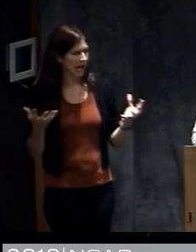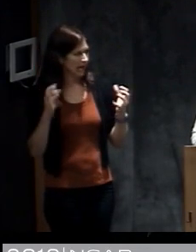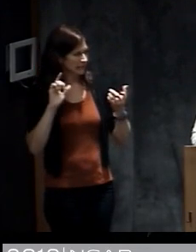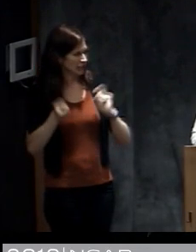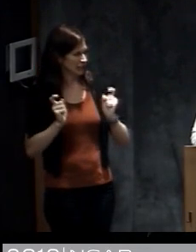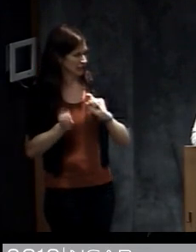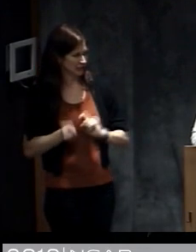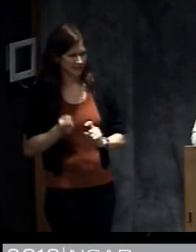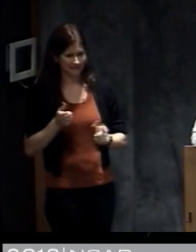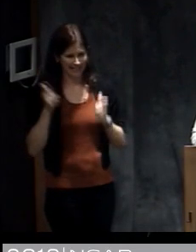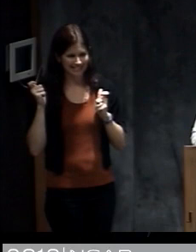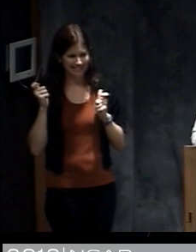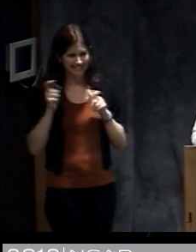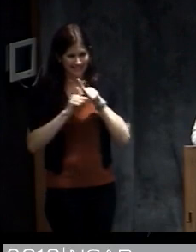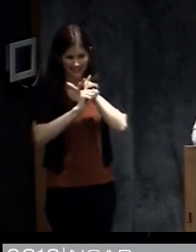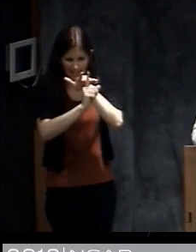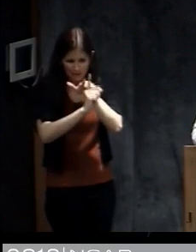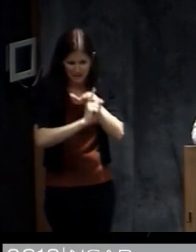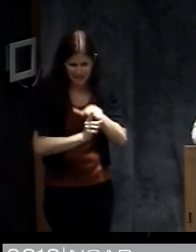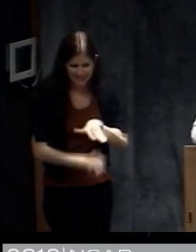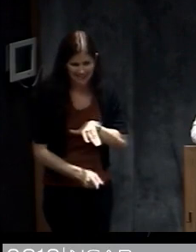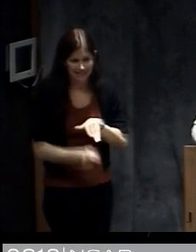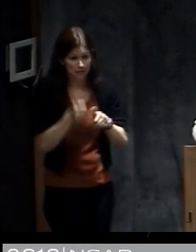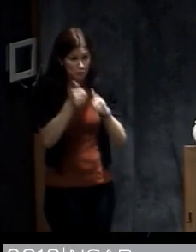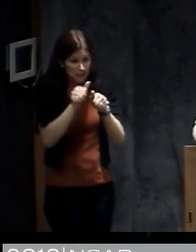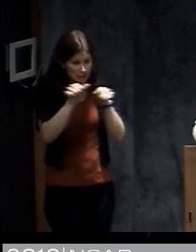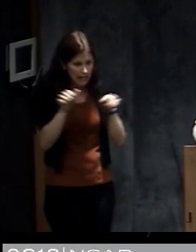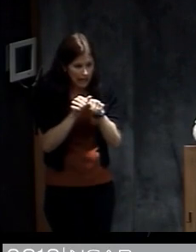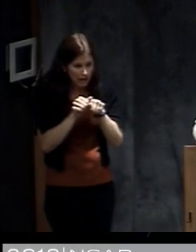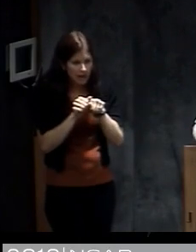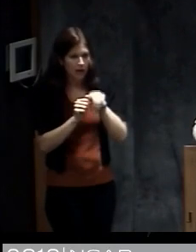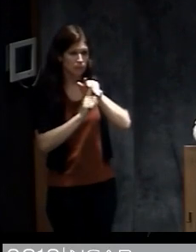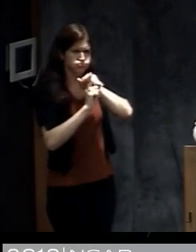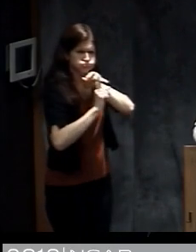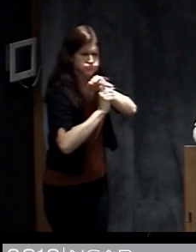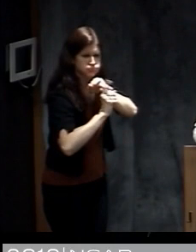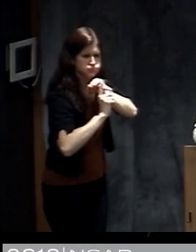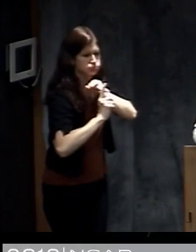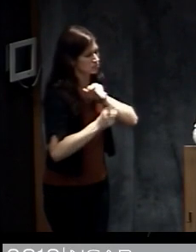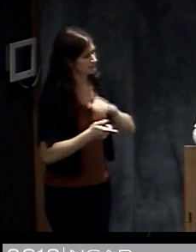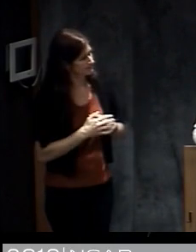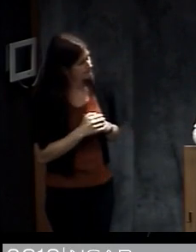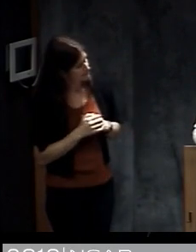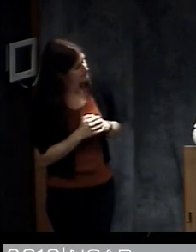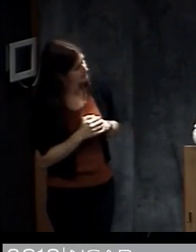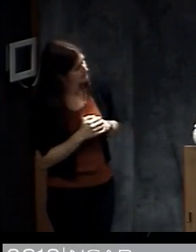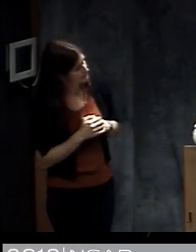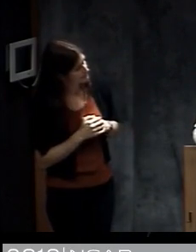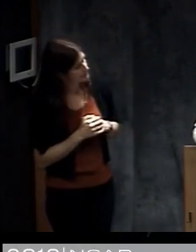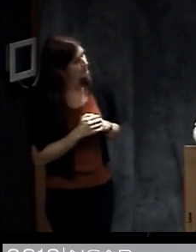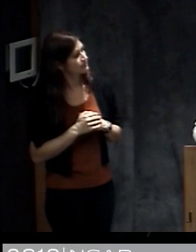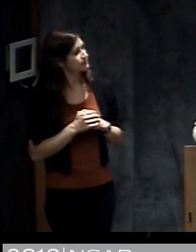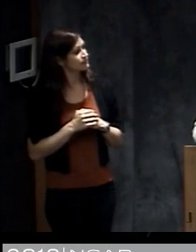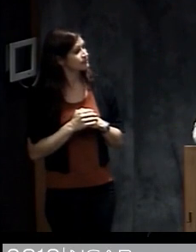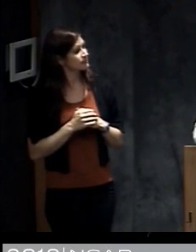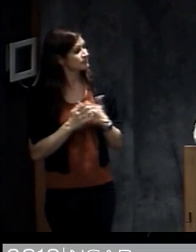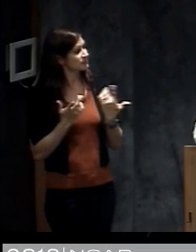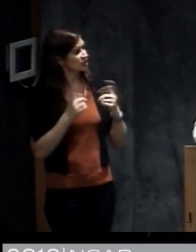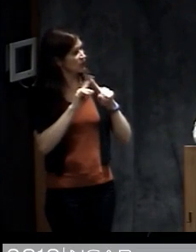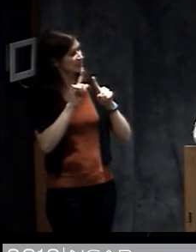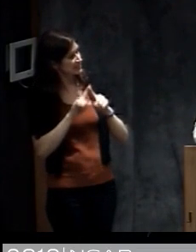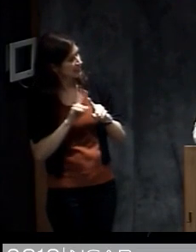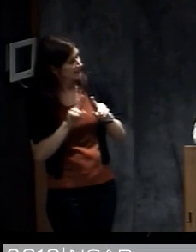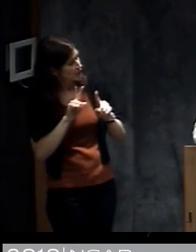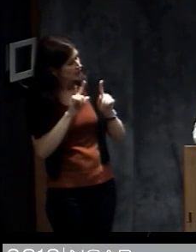change evacuations which areas need to evacuate a lot. So of course the National Hurricane Center and the Weather Service produce these kinds of graphics.